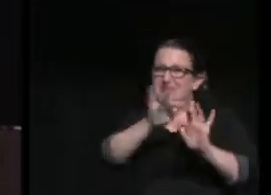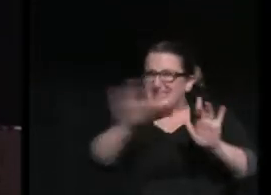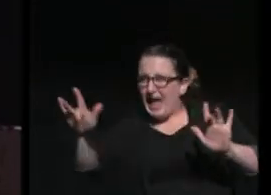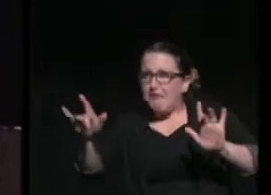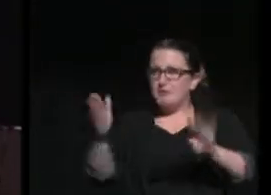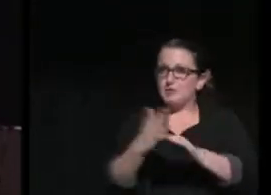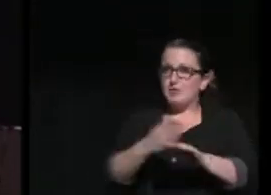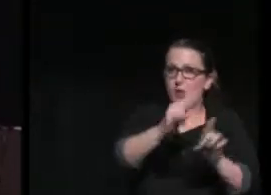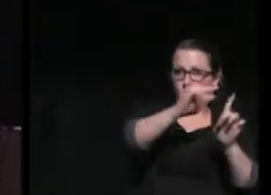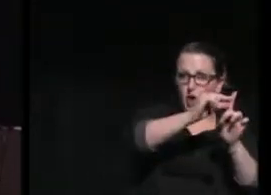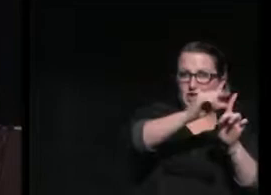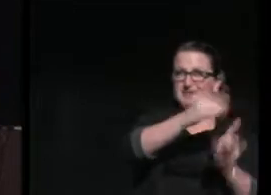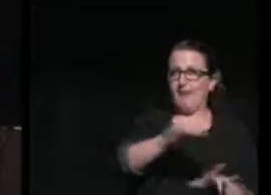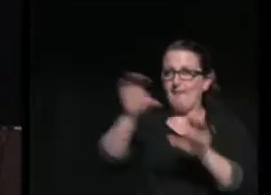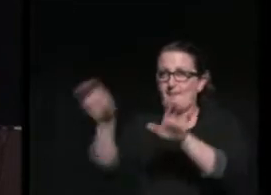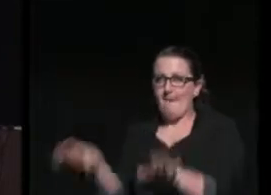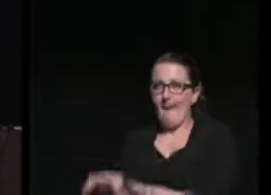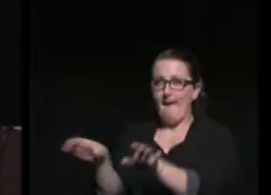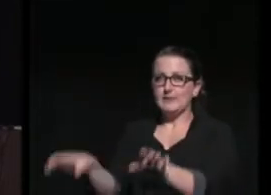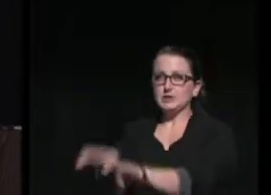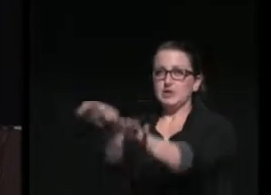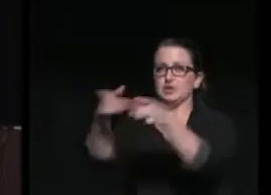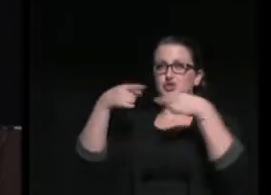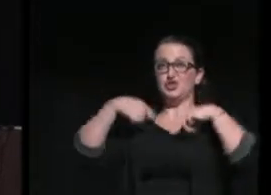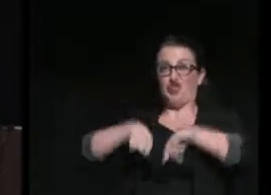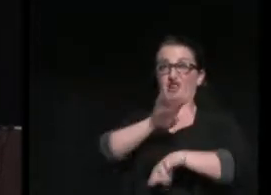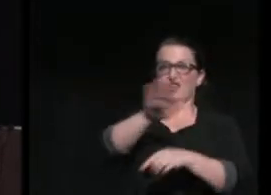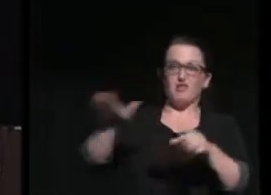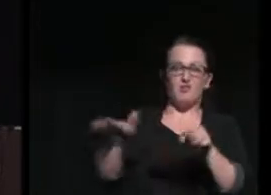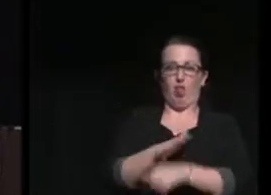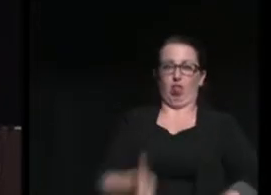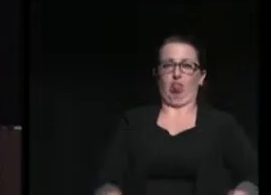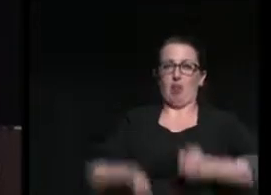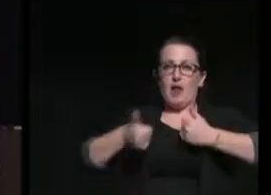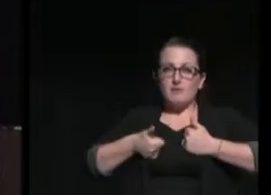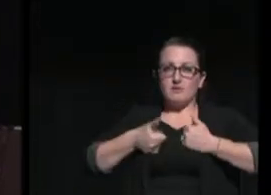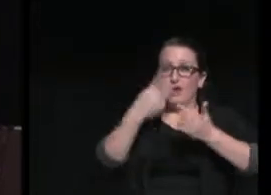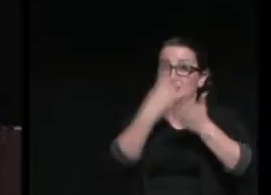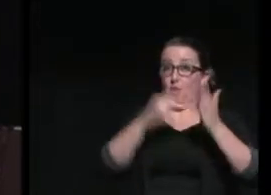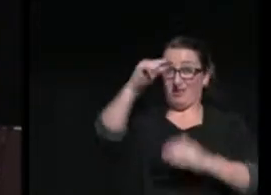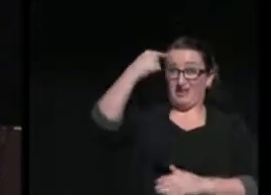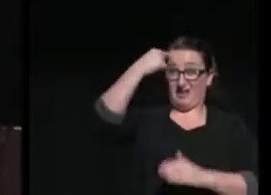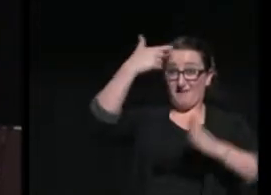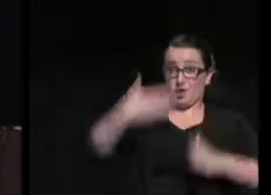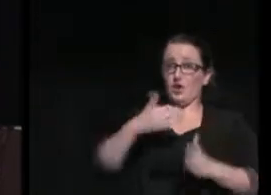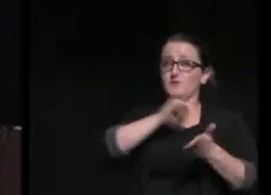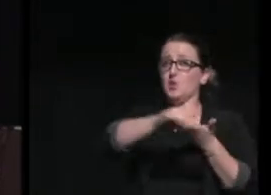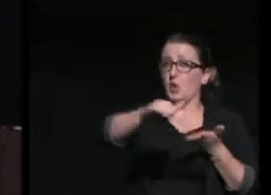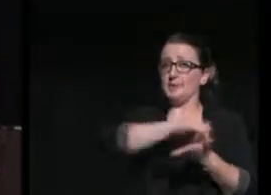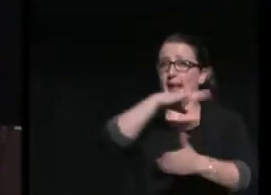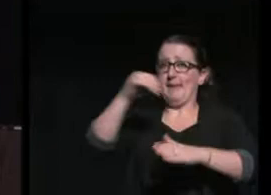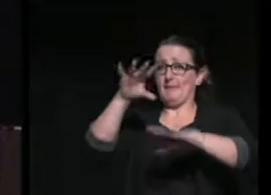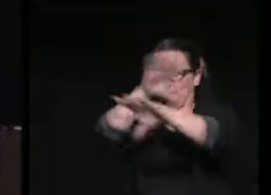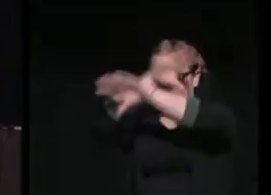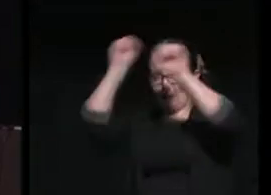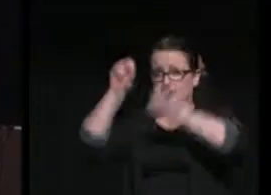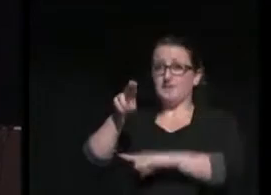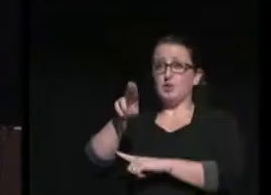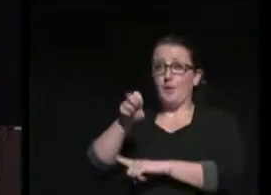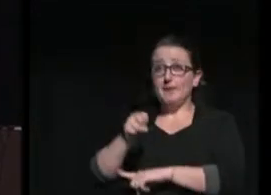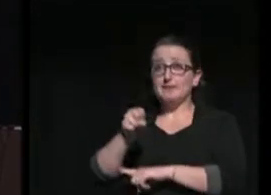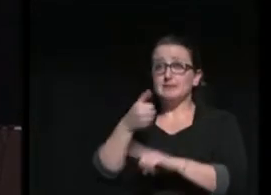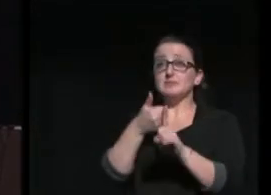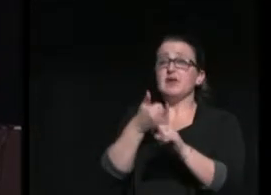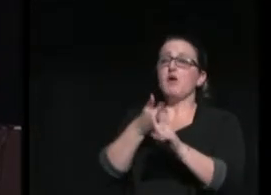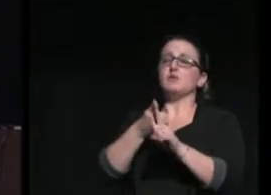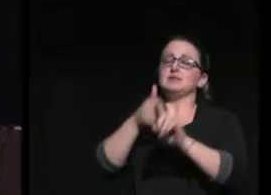and action his entire life. As both governor of New York and president of the United States, he was an